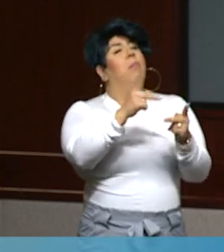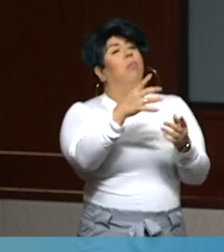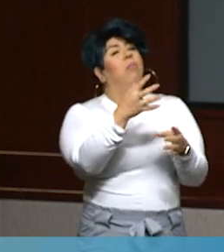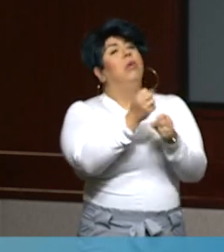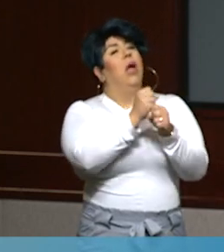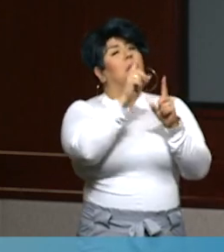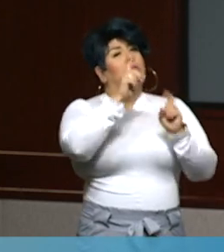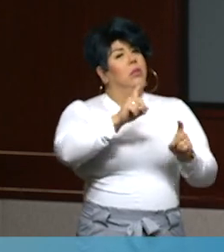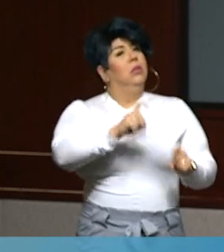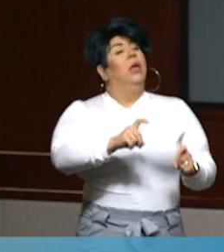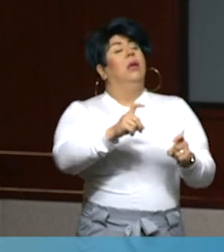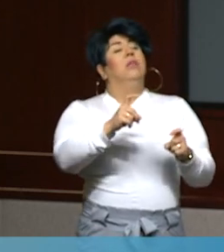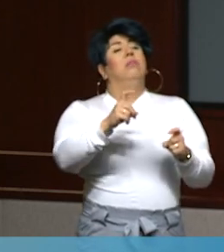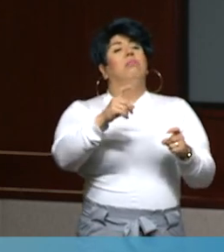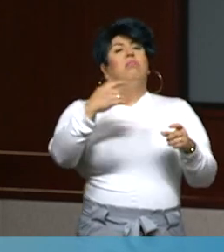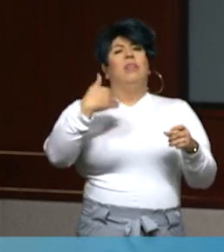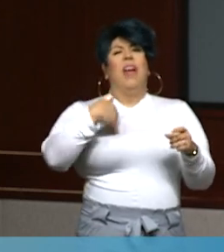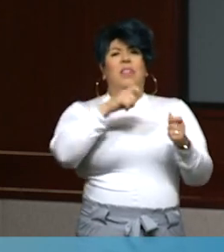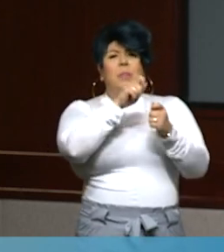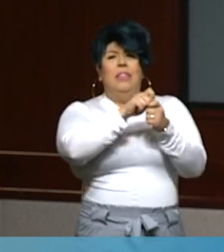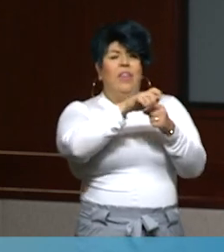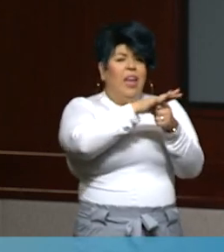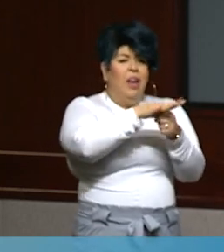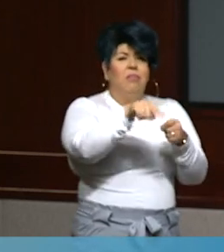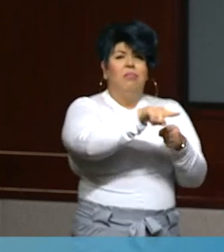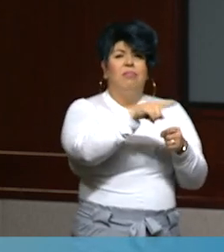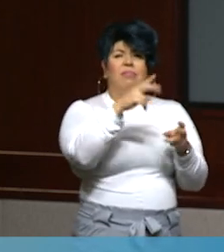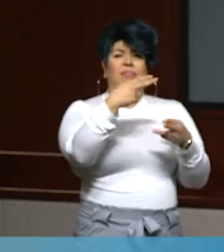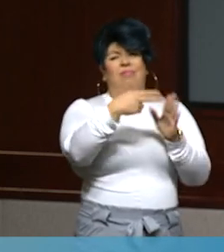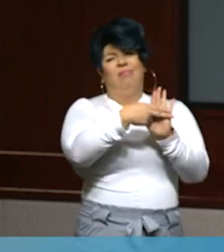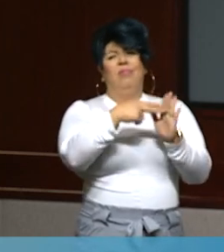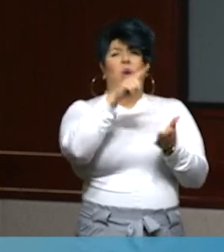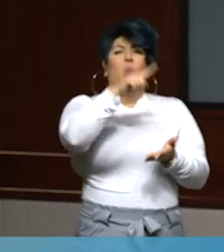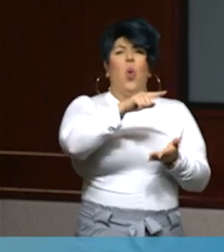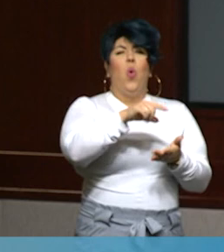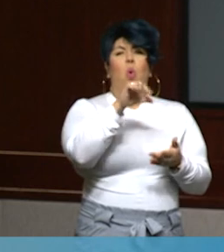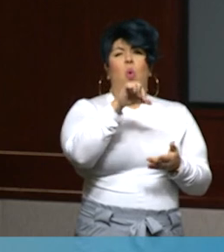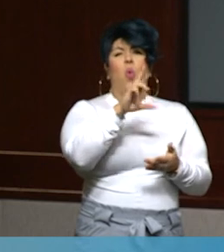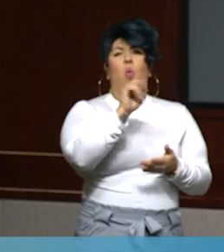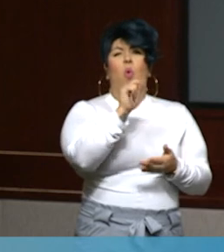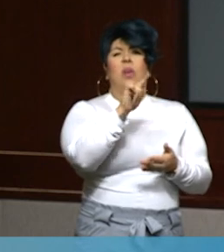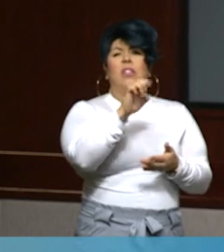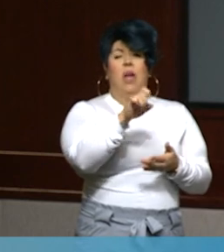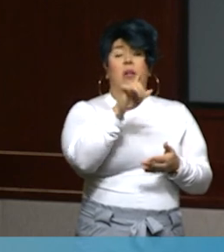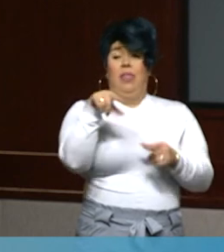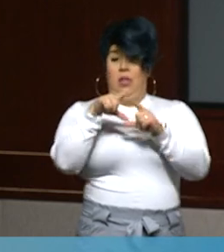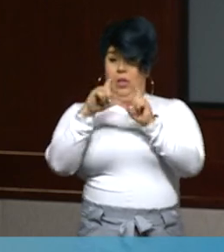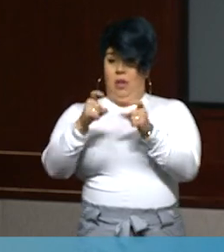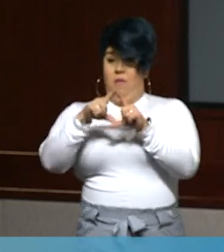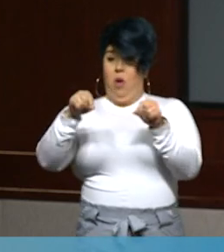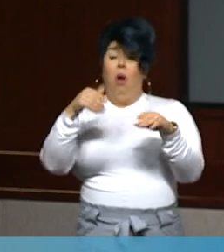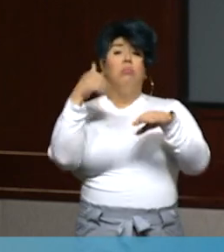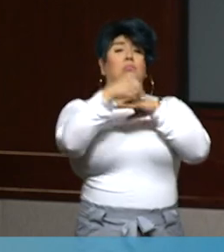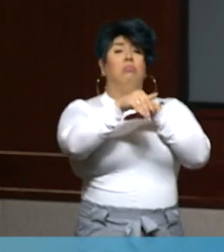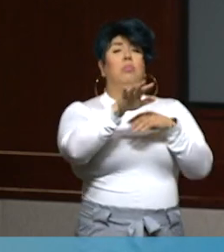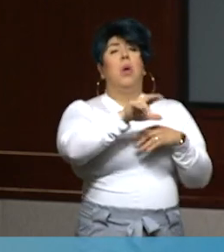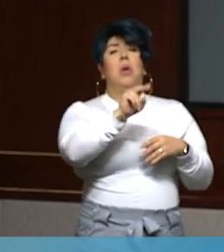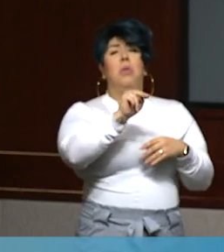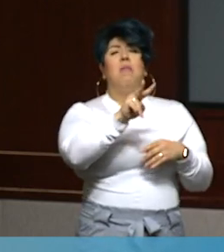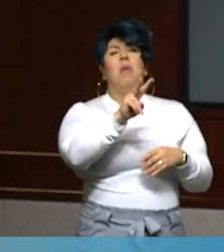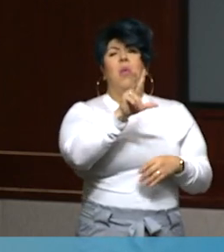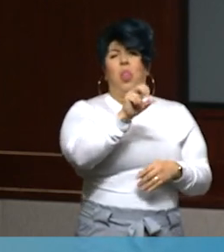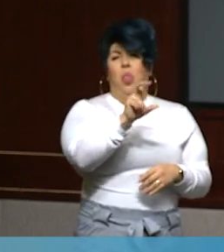one of the census tracts located in the lowest quartile. These gift cards were deployed on November 30th. And for